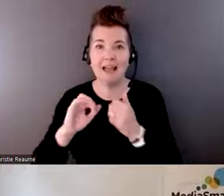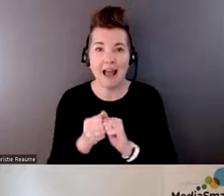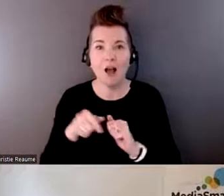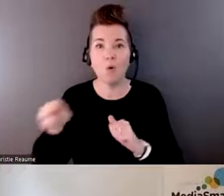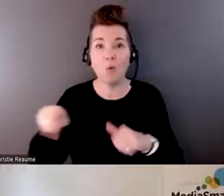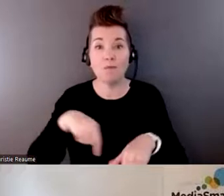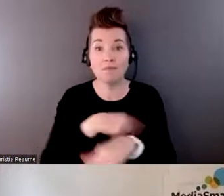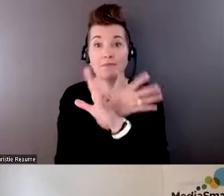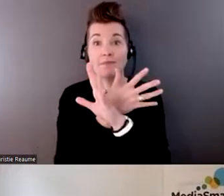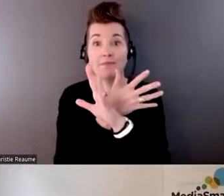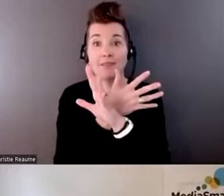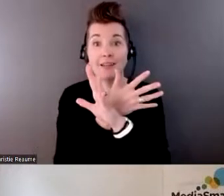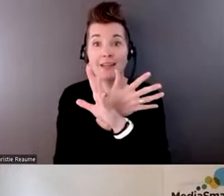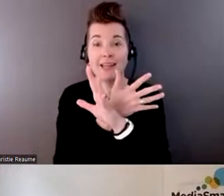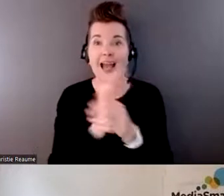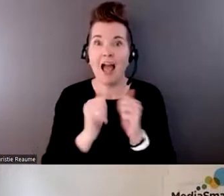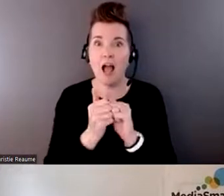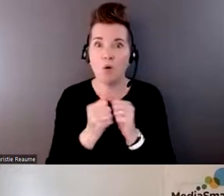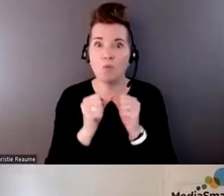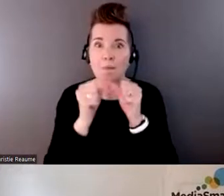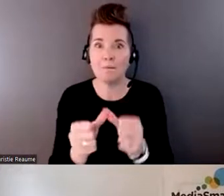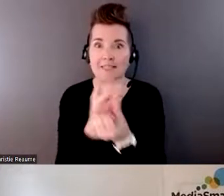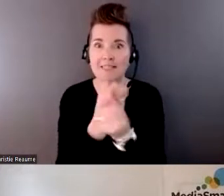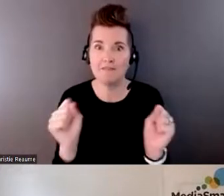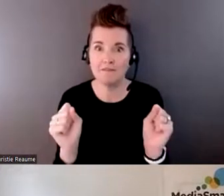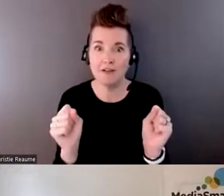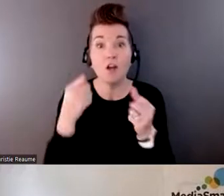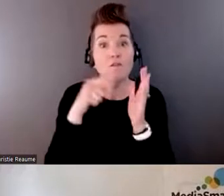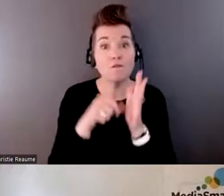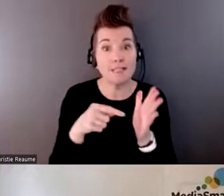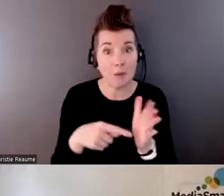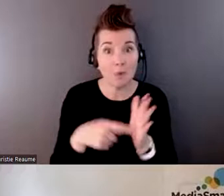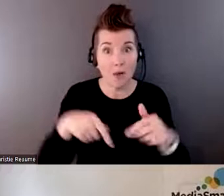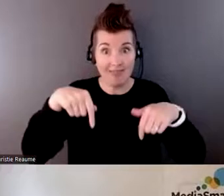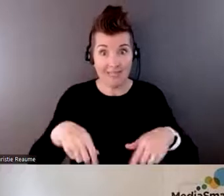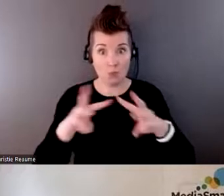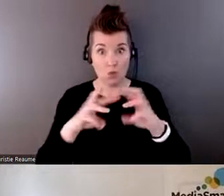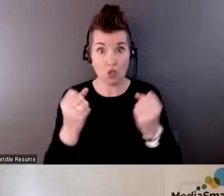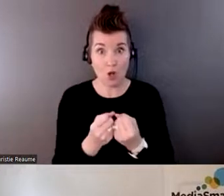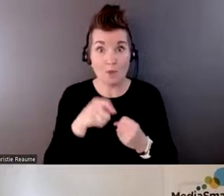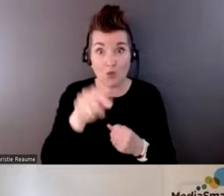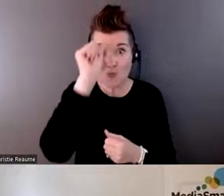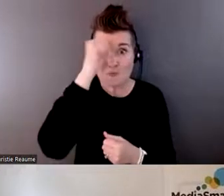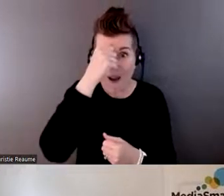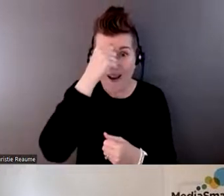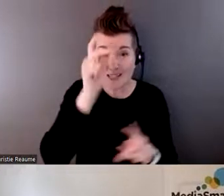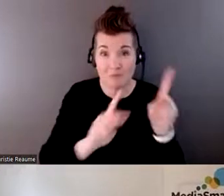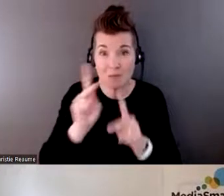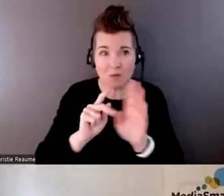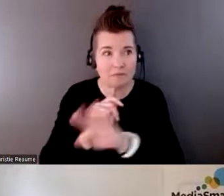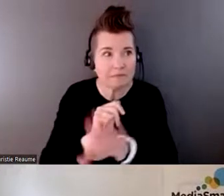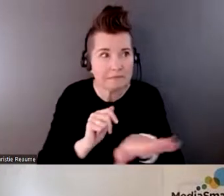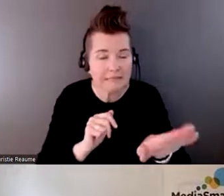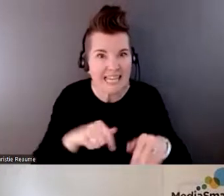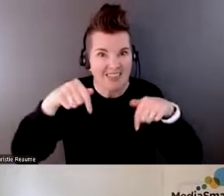conferencing. So like at the beginning of beginning of this session, you reminded people, don't discuss, you know, individual situations,